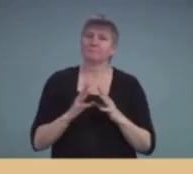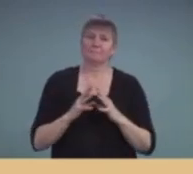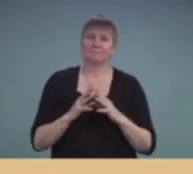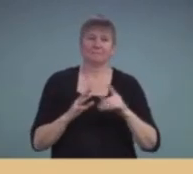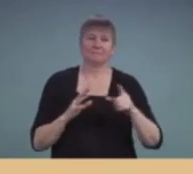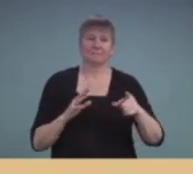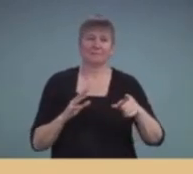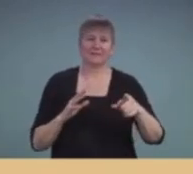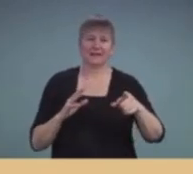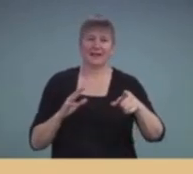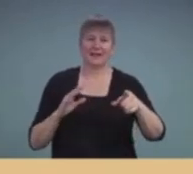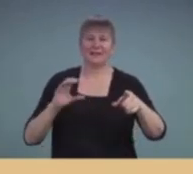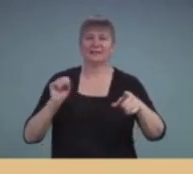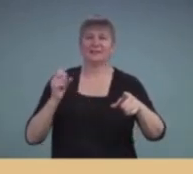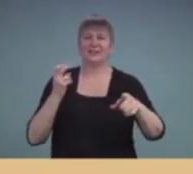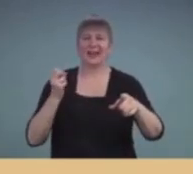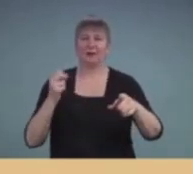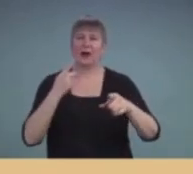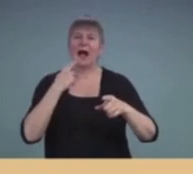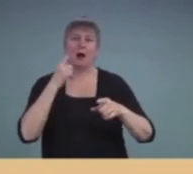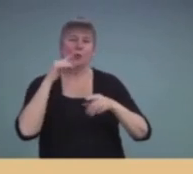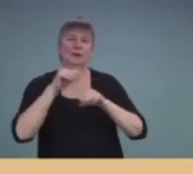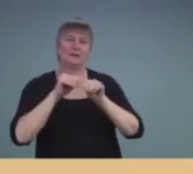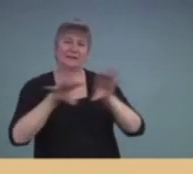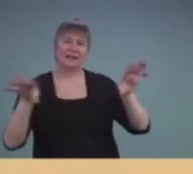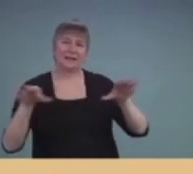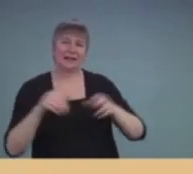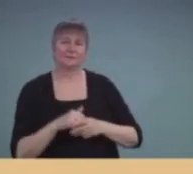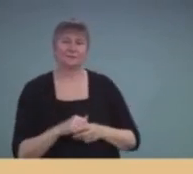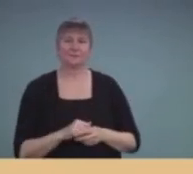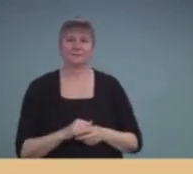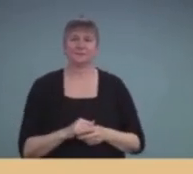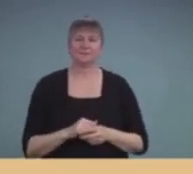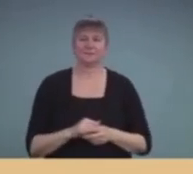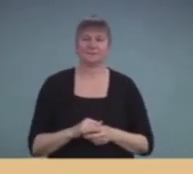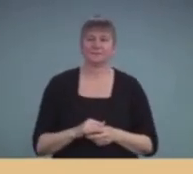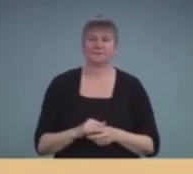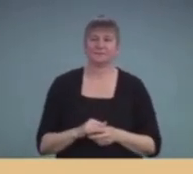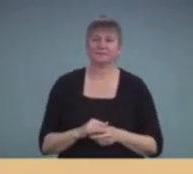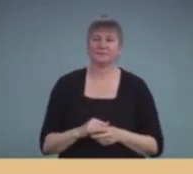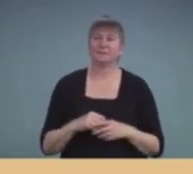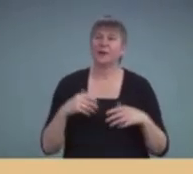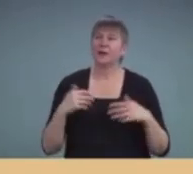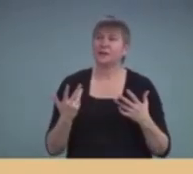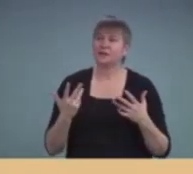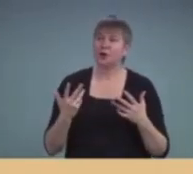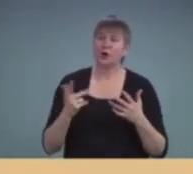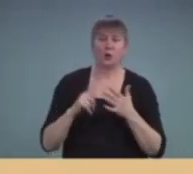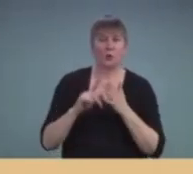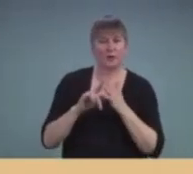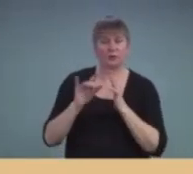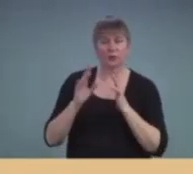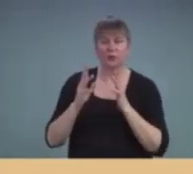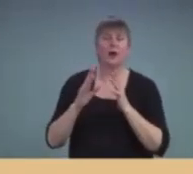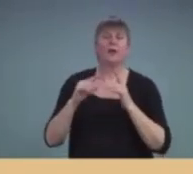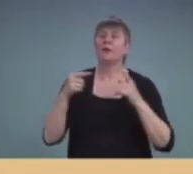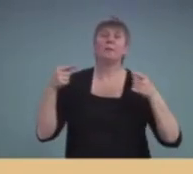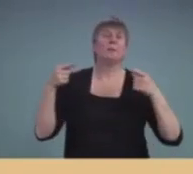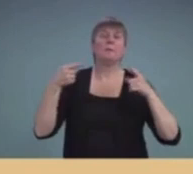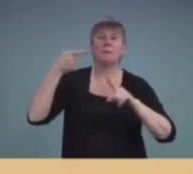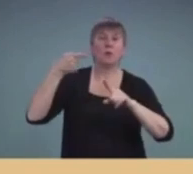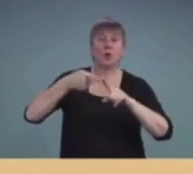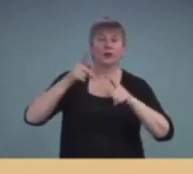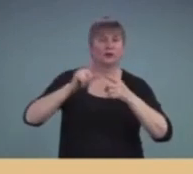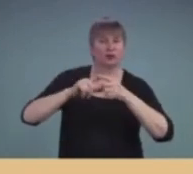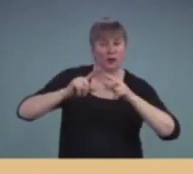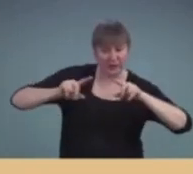So I would request assessments that get at how children perform in the classroom. So more functionally based